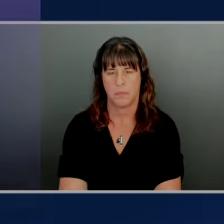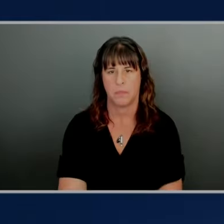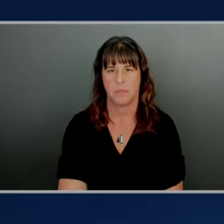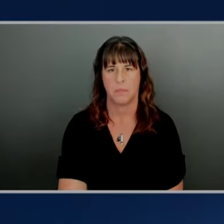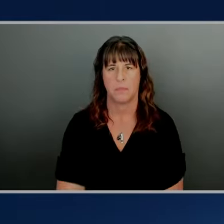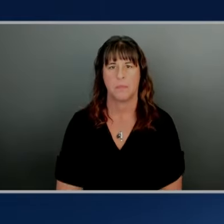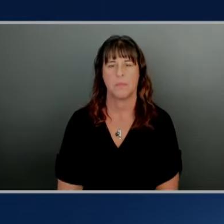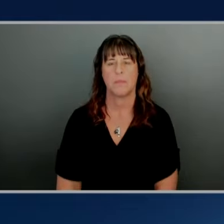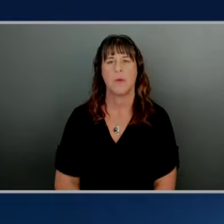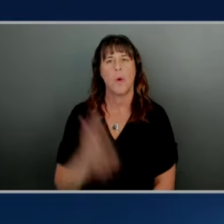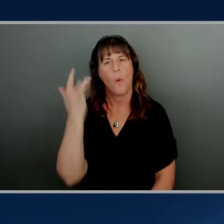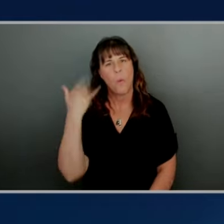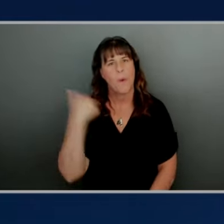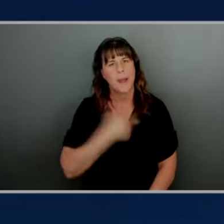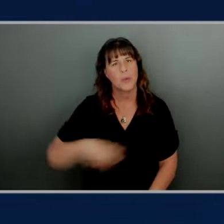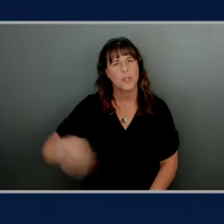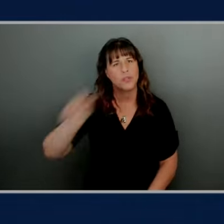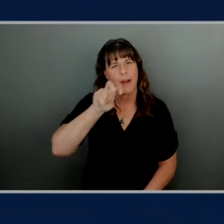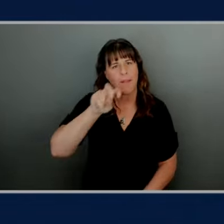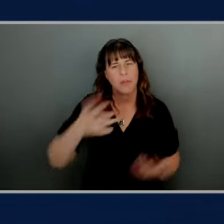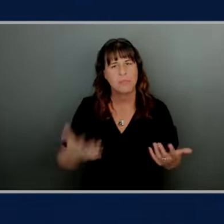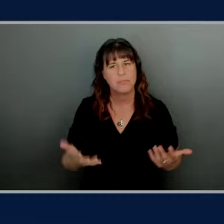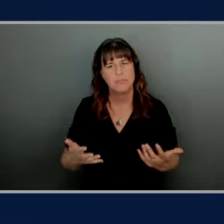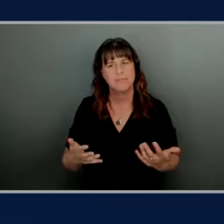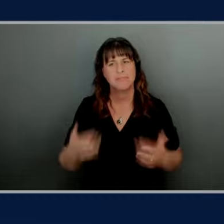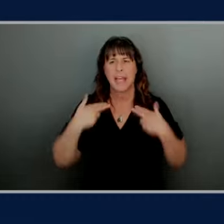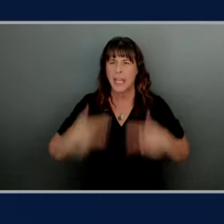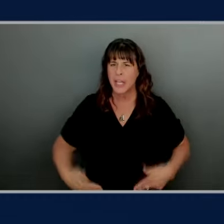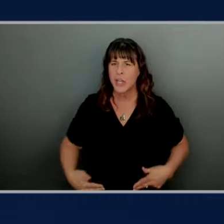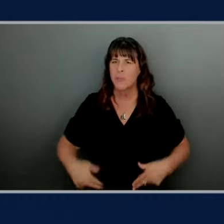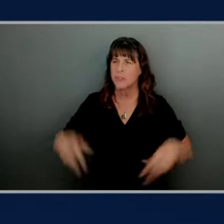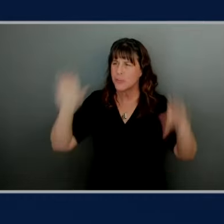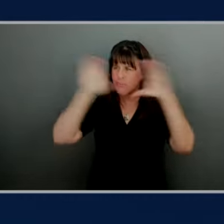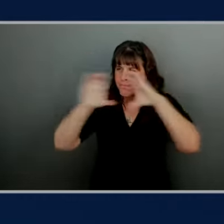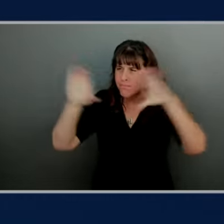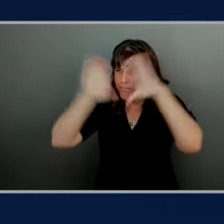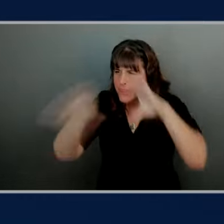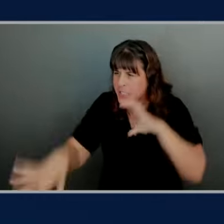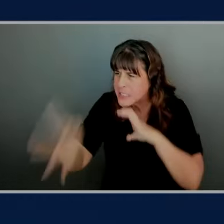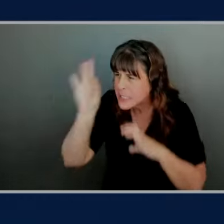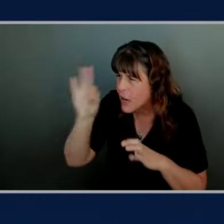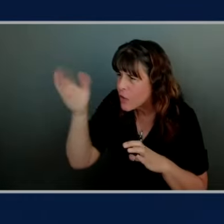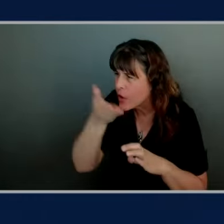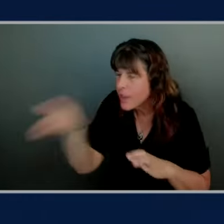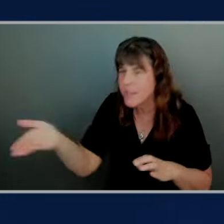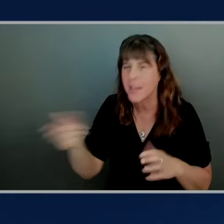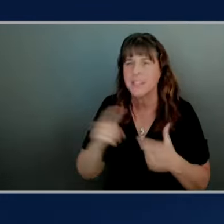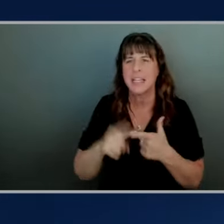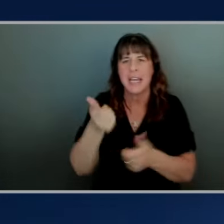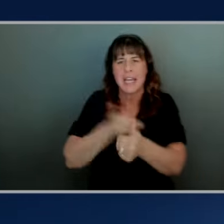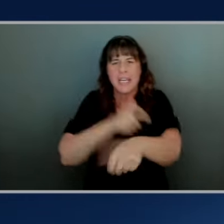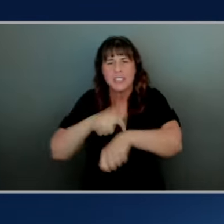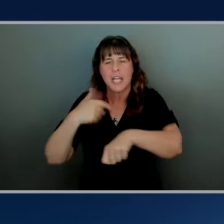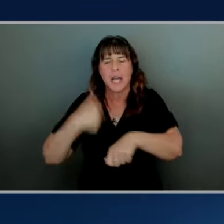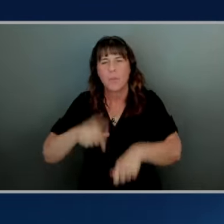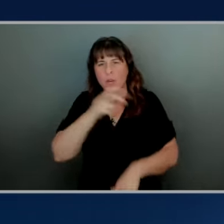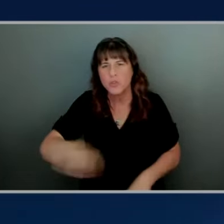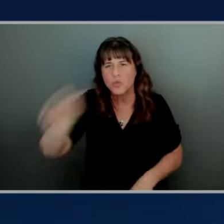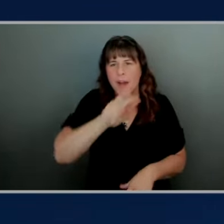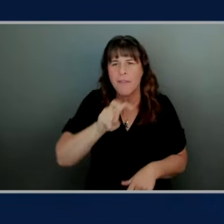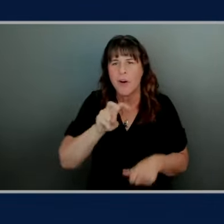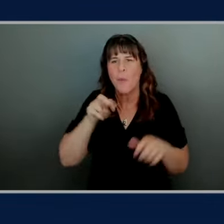why do we travel humans are on a voyage of discovery and each time we travel we leave tracks